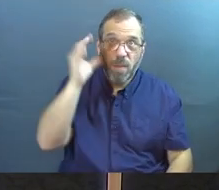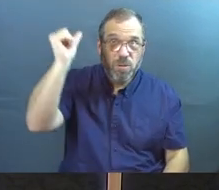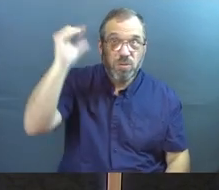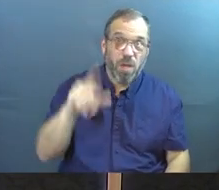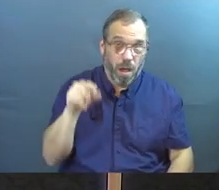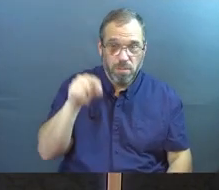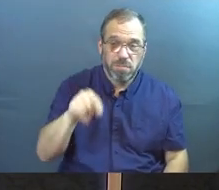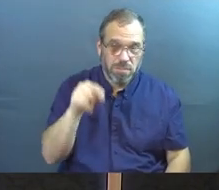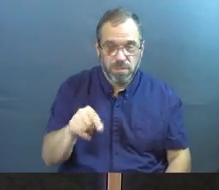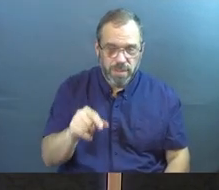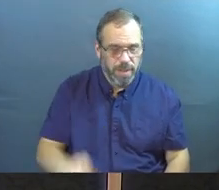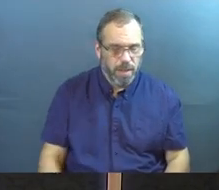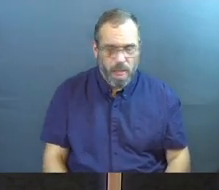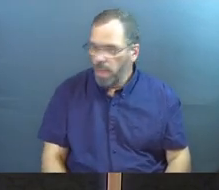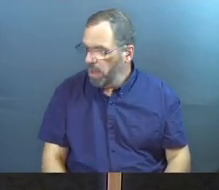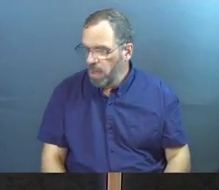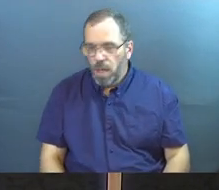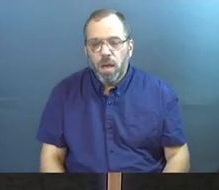that.